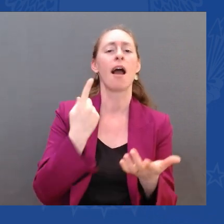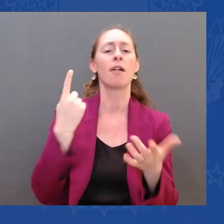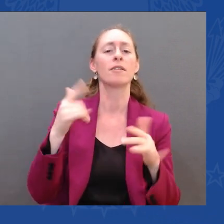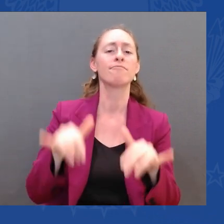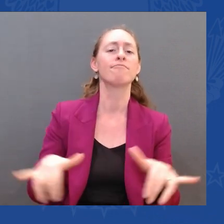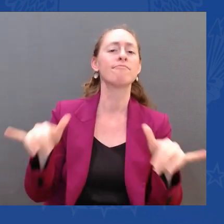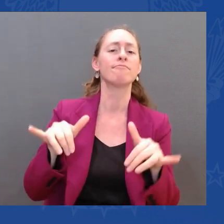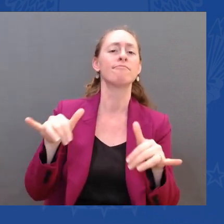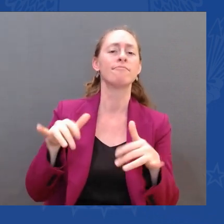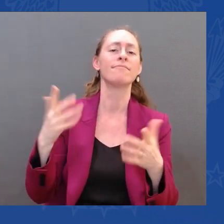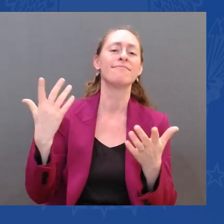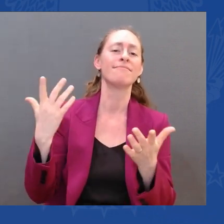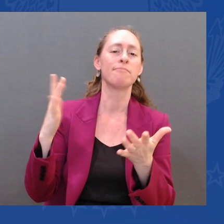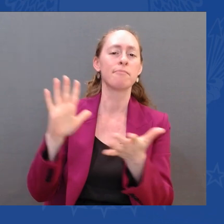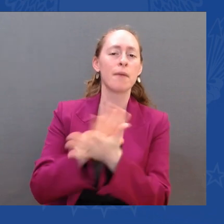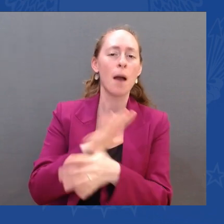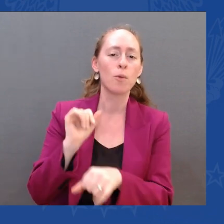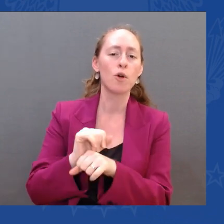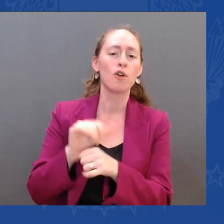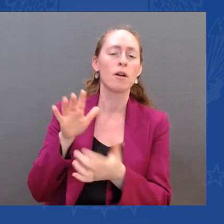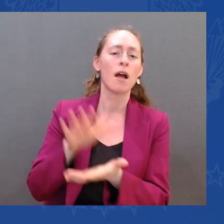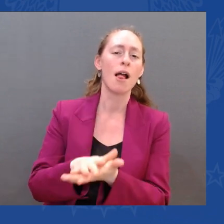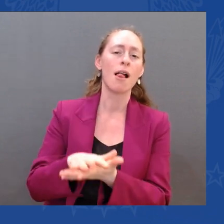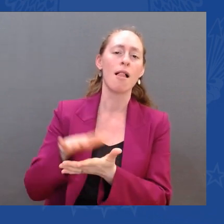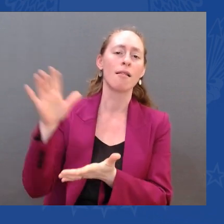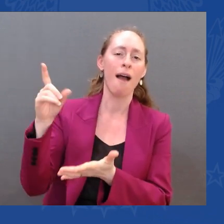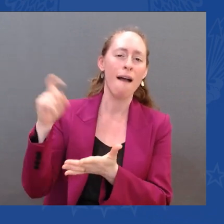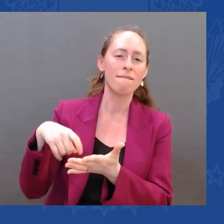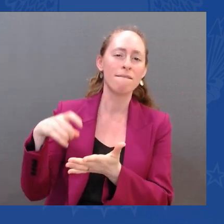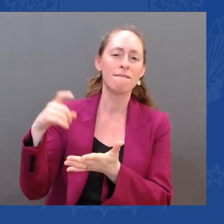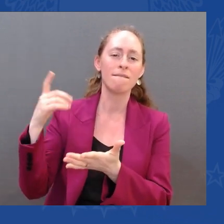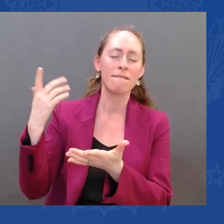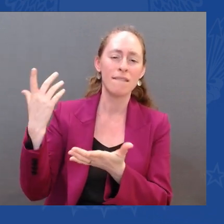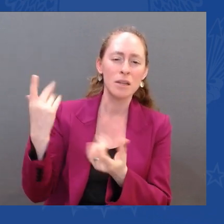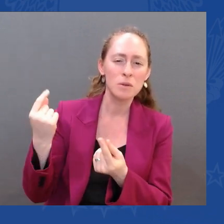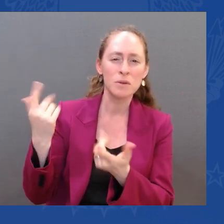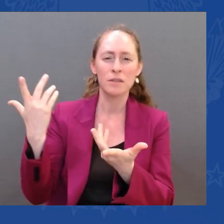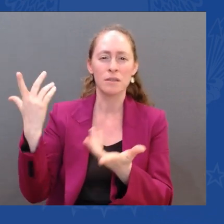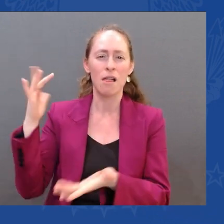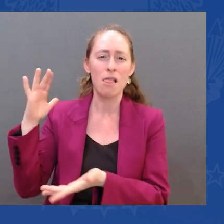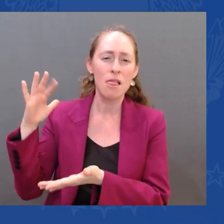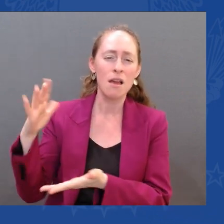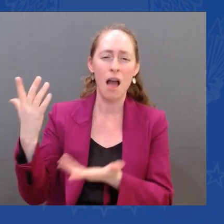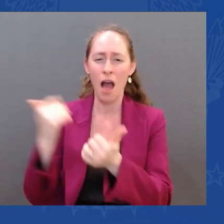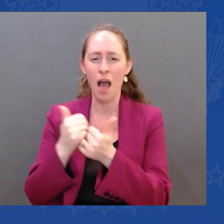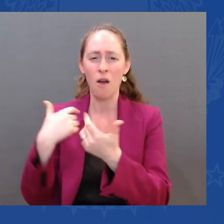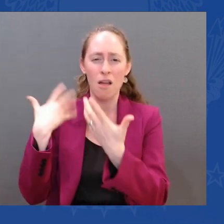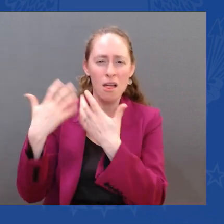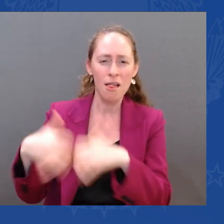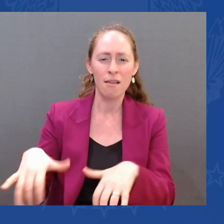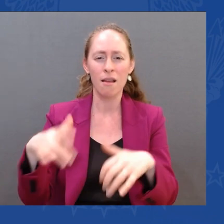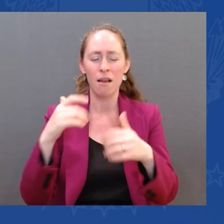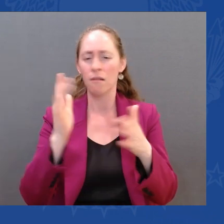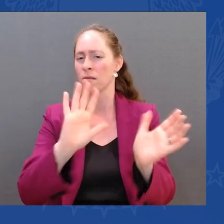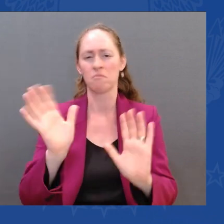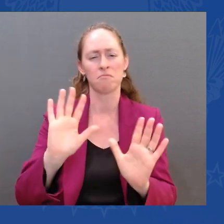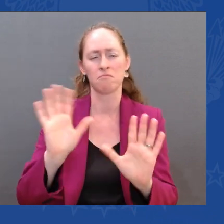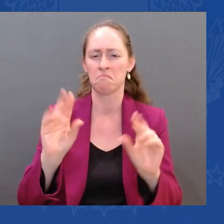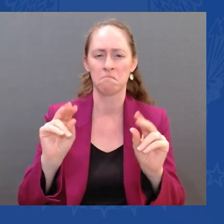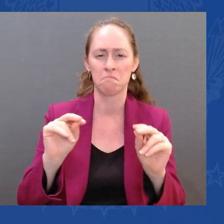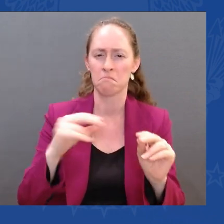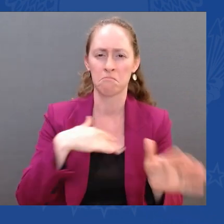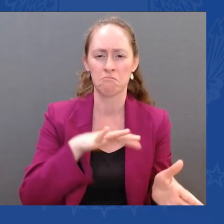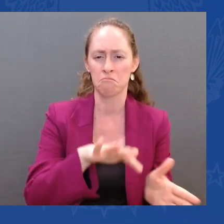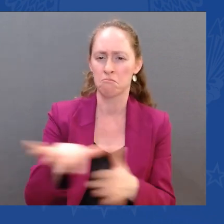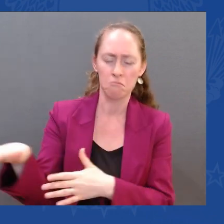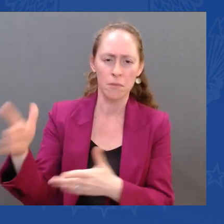don't stand in the way of getting help to the most disadvantaged communities as fast as possible. And I know it's not preventing, but in